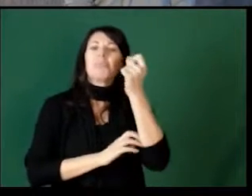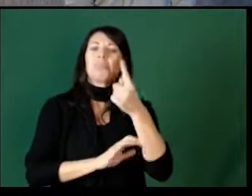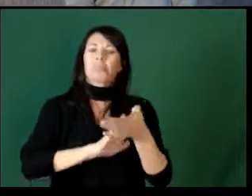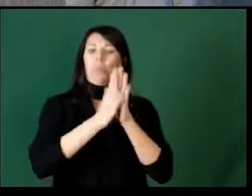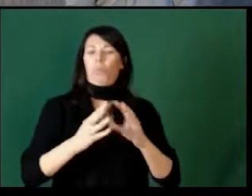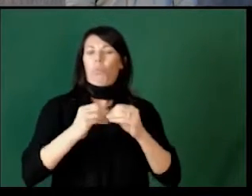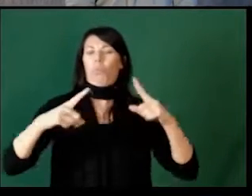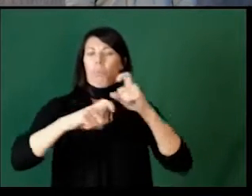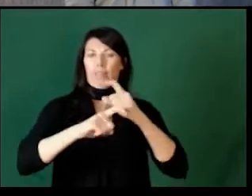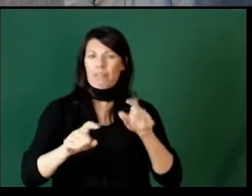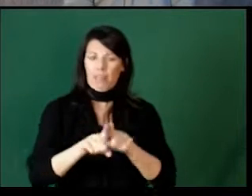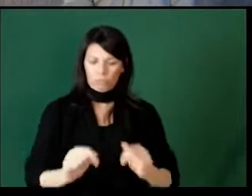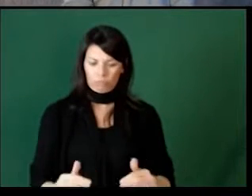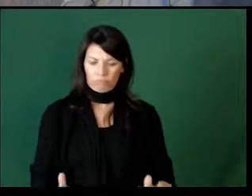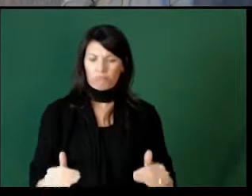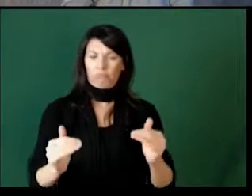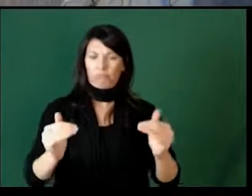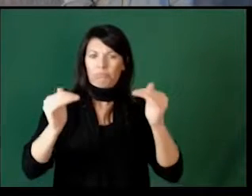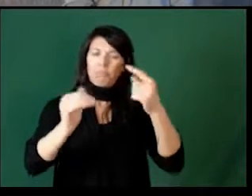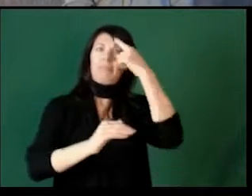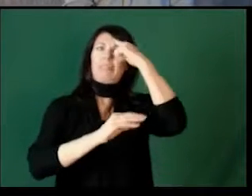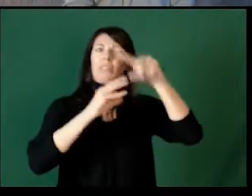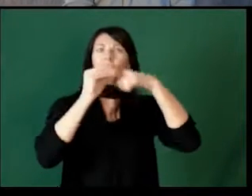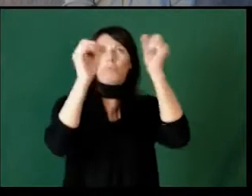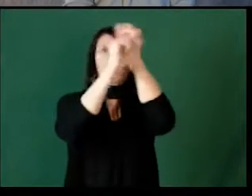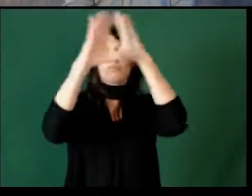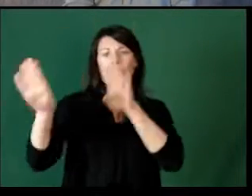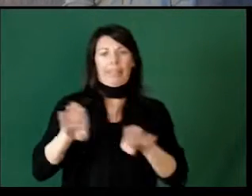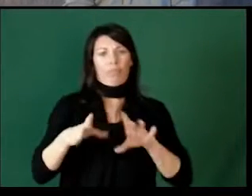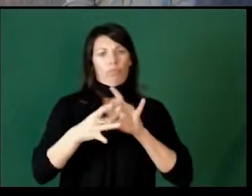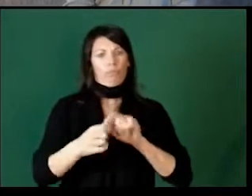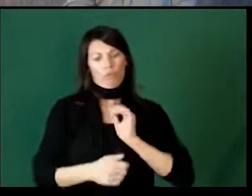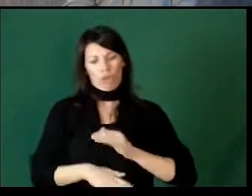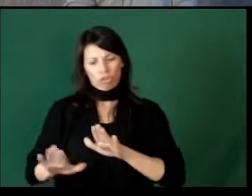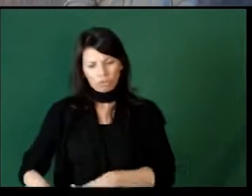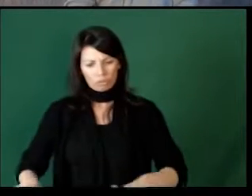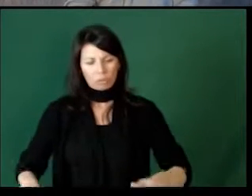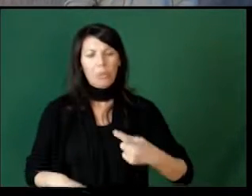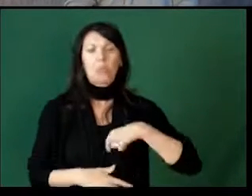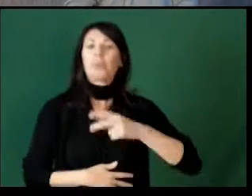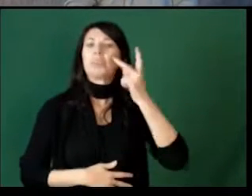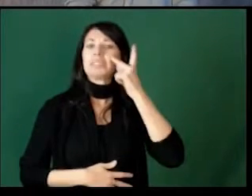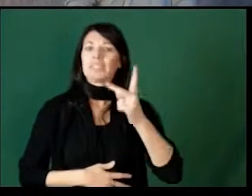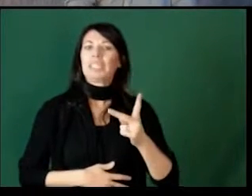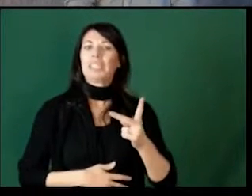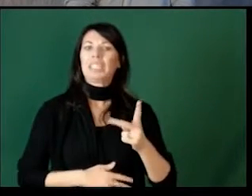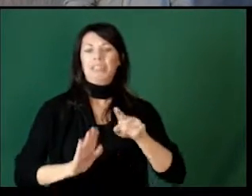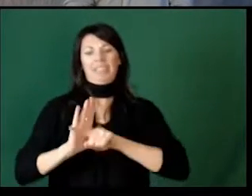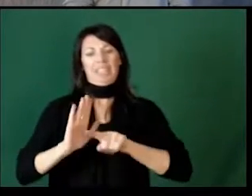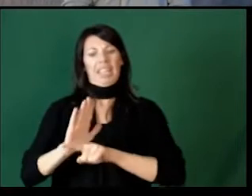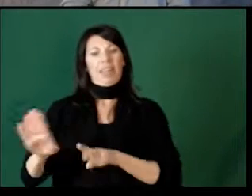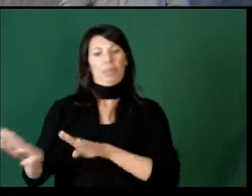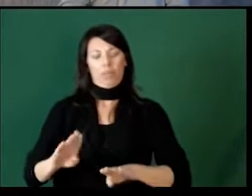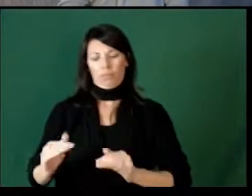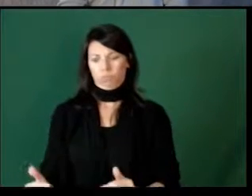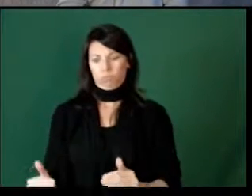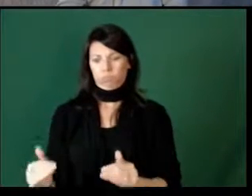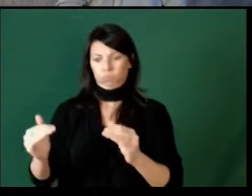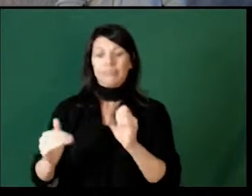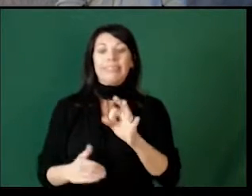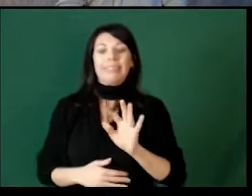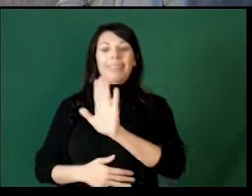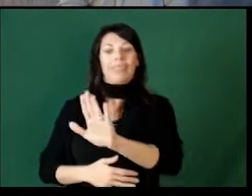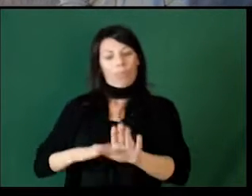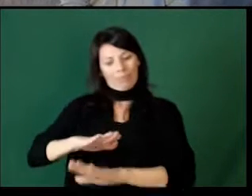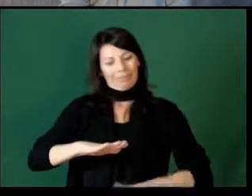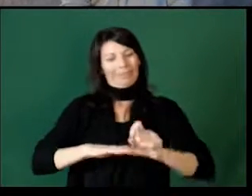more complicated as you go up. When we think about behaviors in our children, often times we will see escalated or negative behaviors